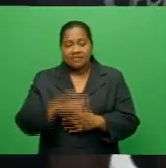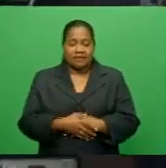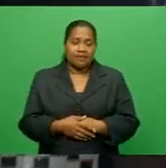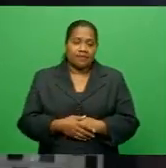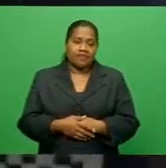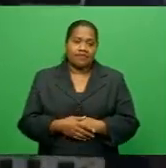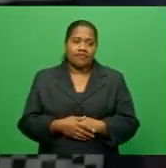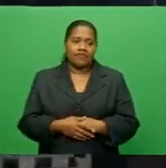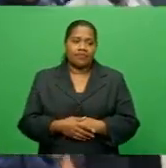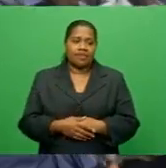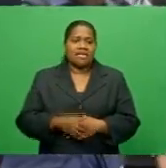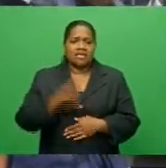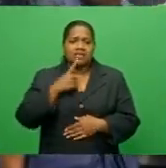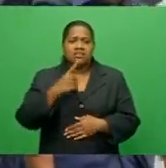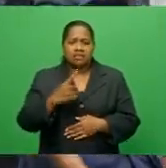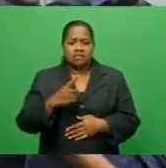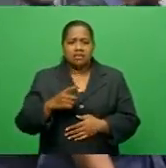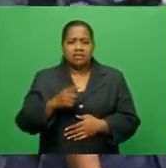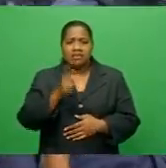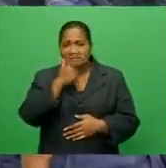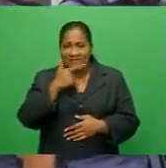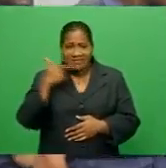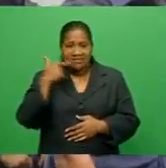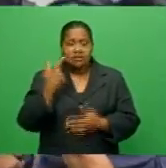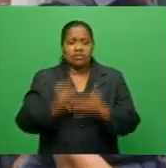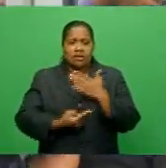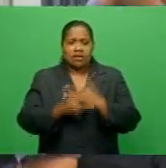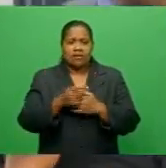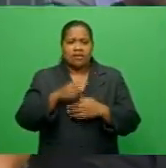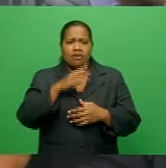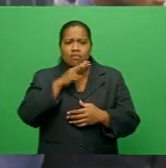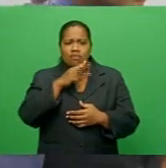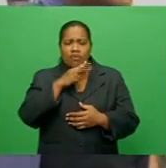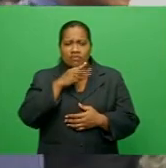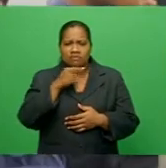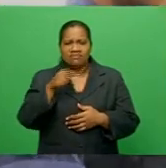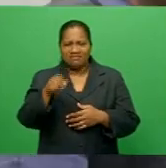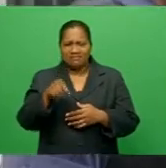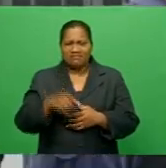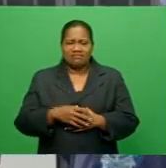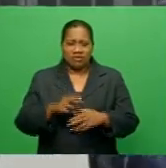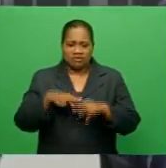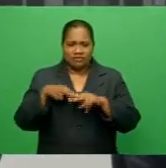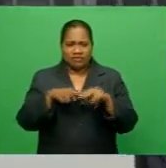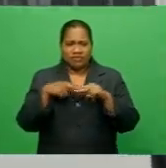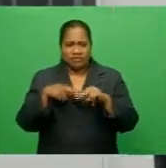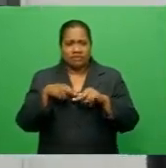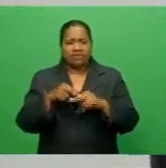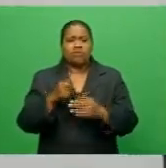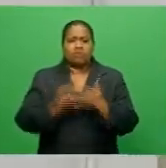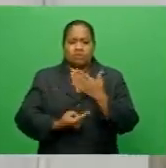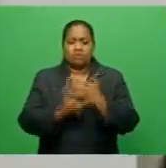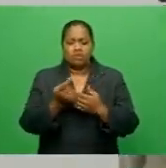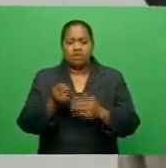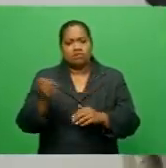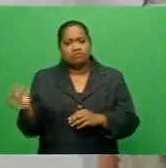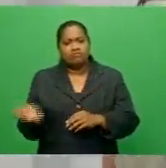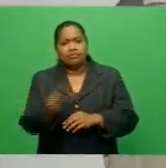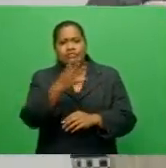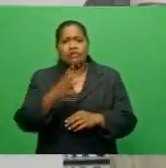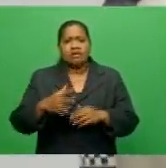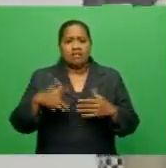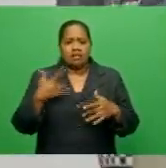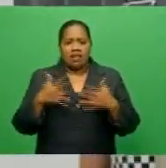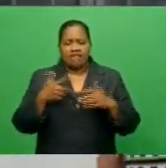saying that Ngeringeritambua is a porn star in Fiji. It is also alleged that he posted a live video saying that